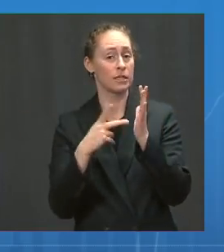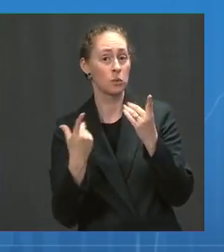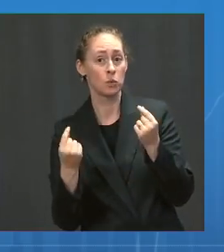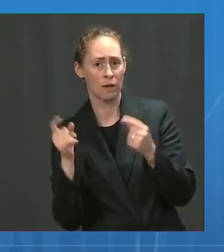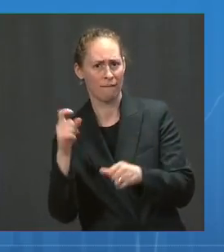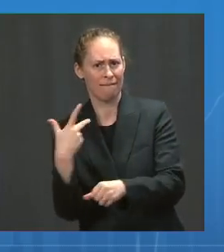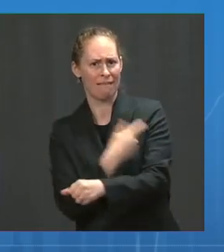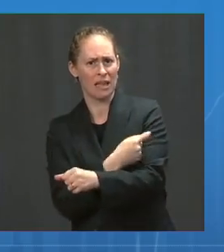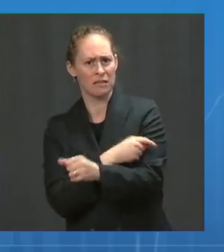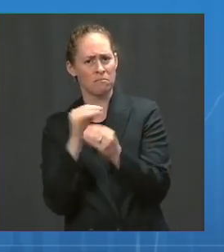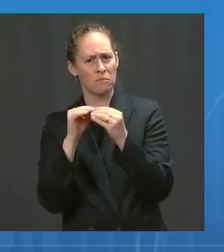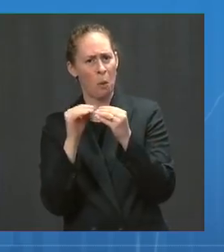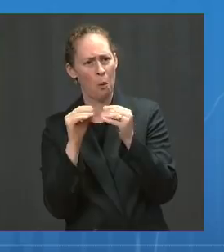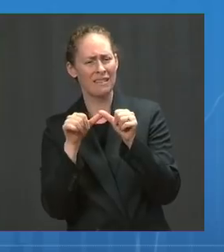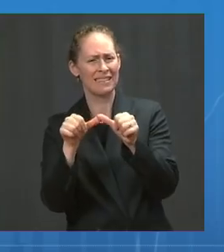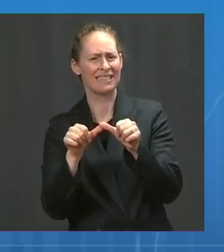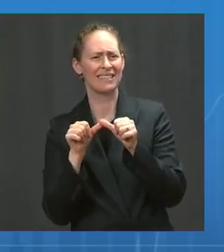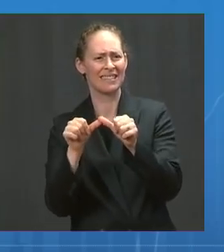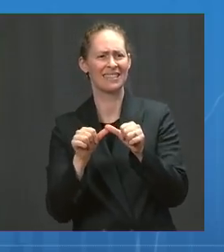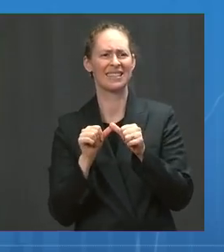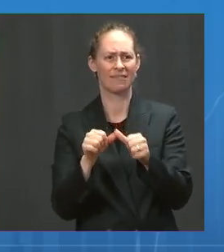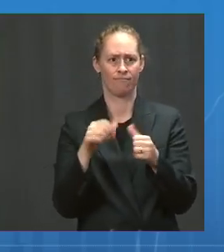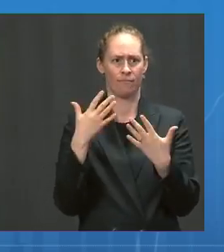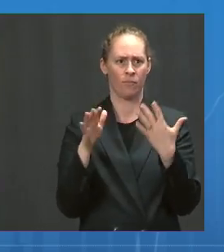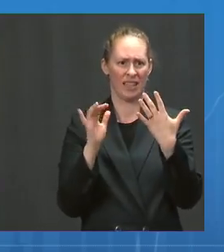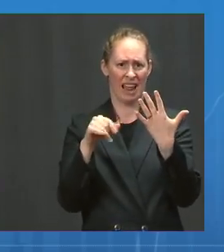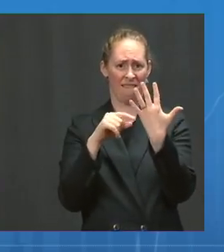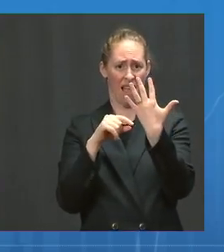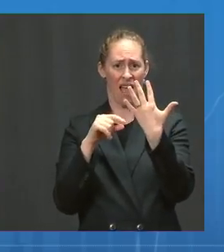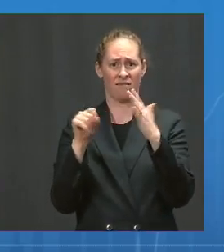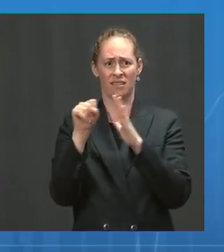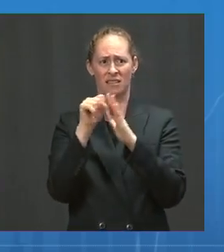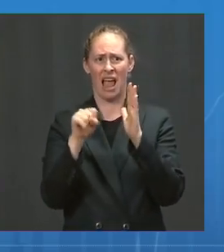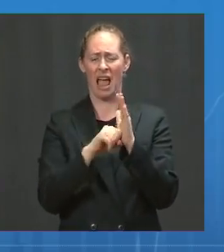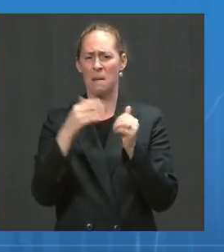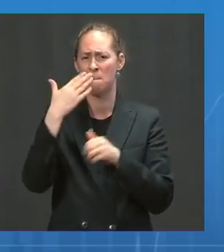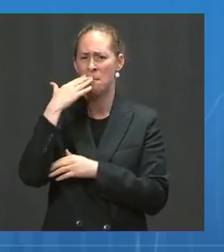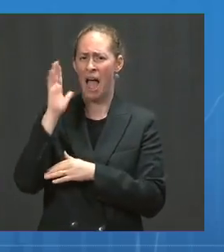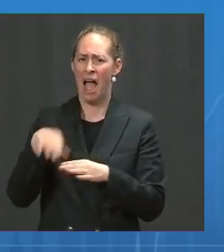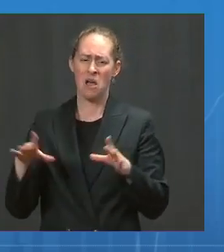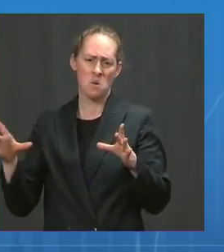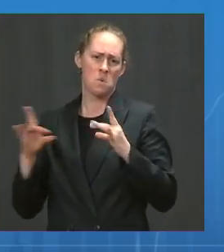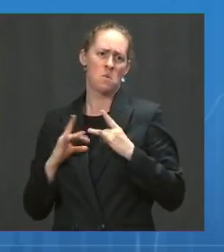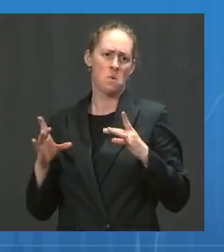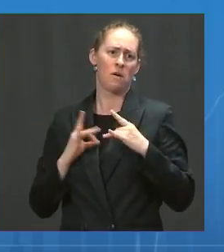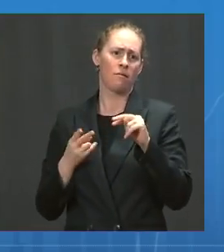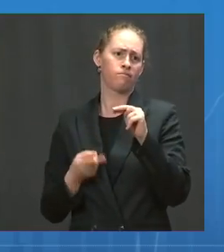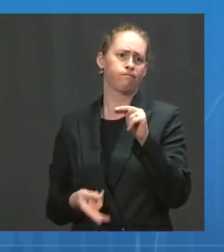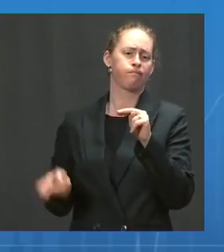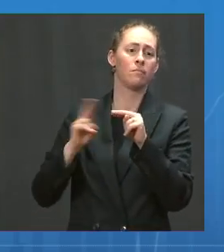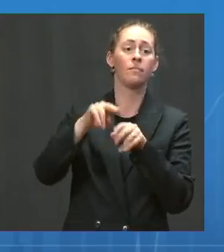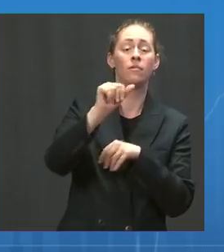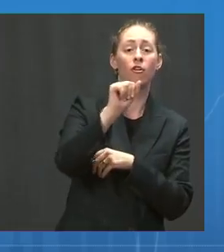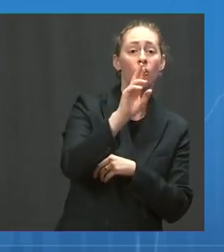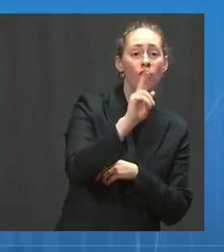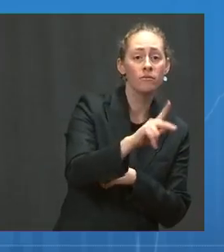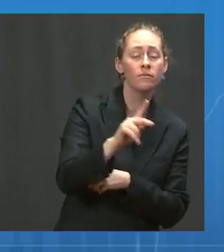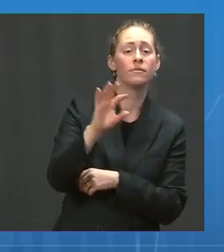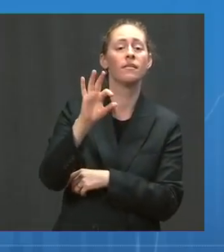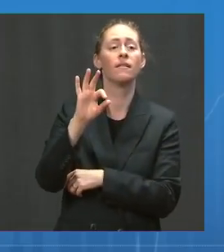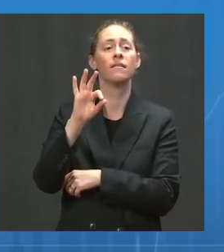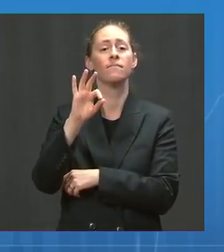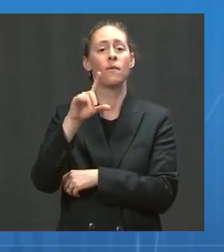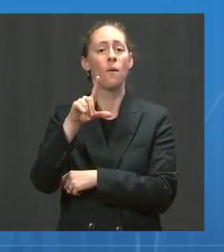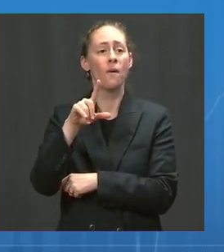in the past week, the five states with the highest case rates — Arkansas, Florida, Louisiana, Missouri, and